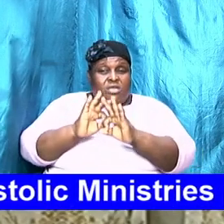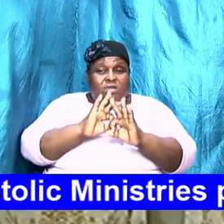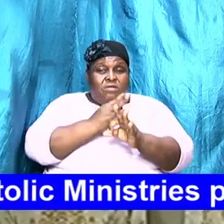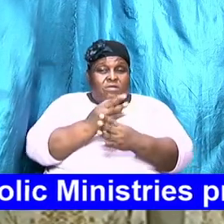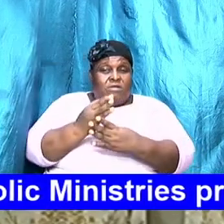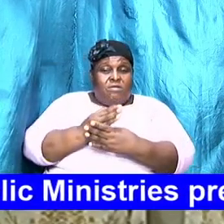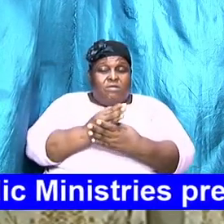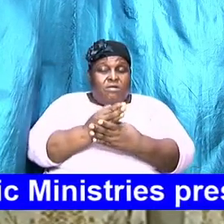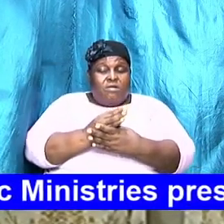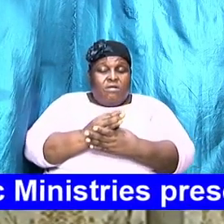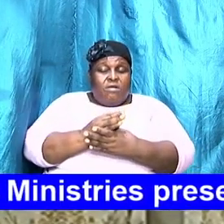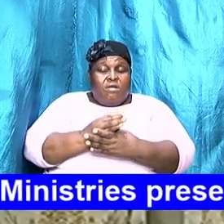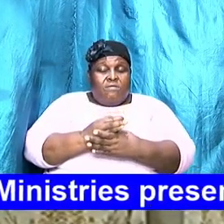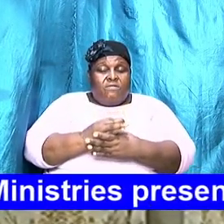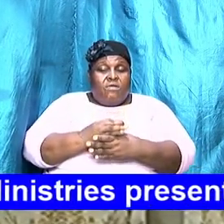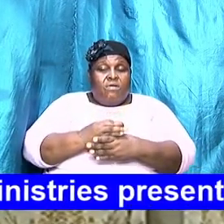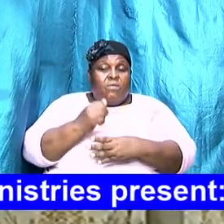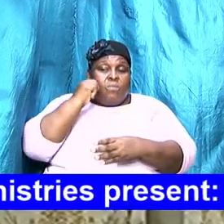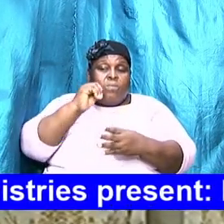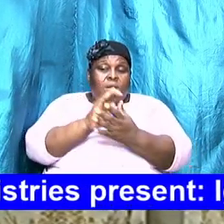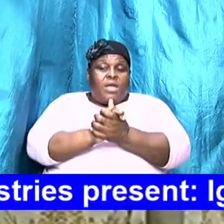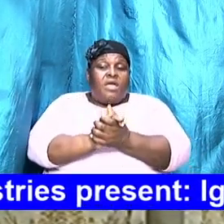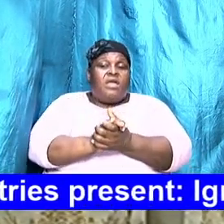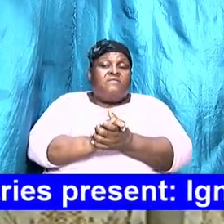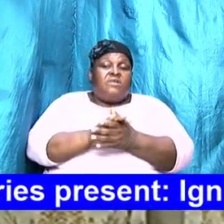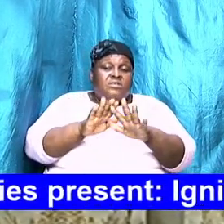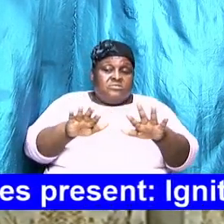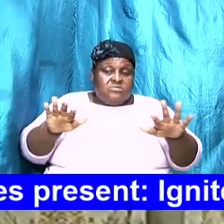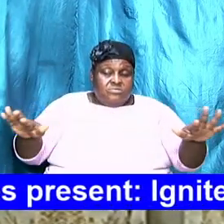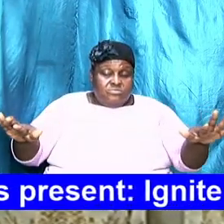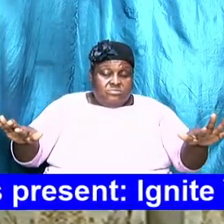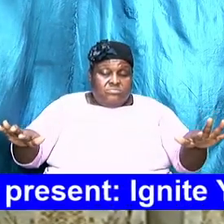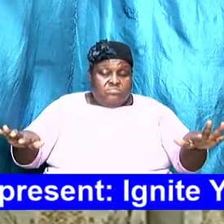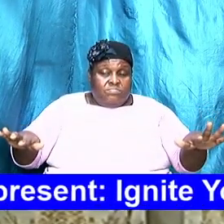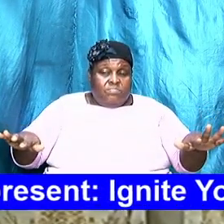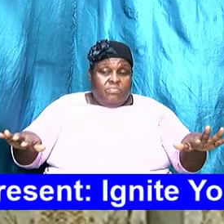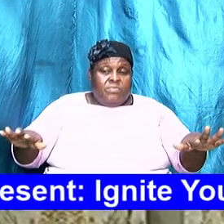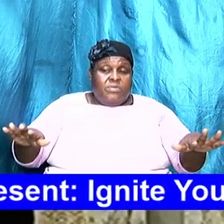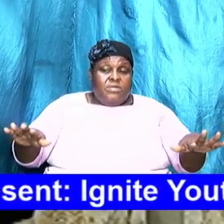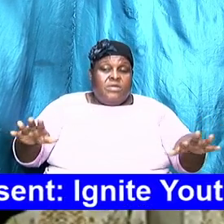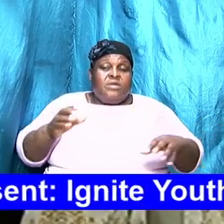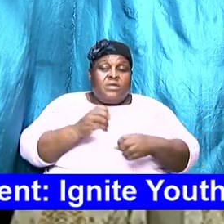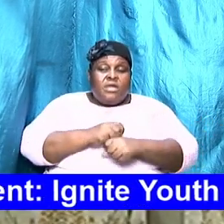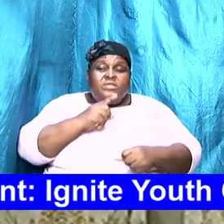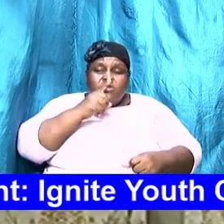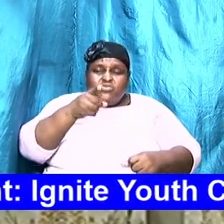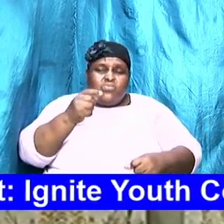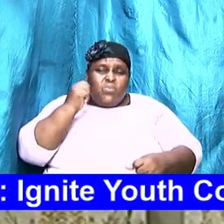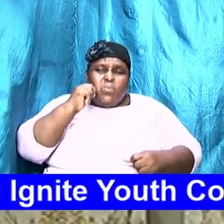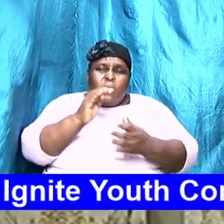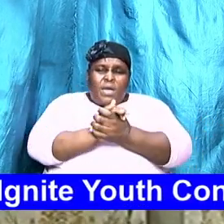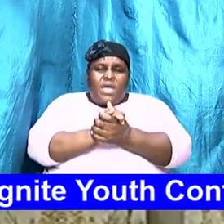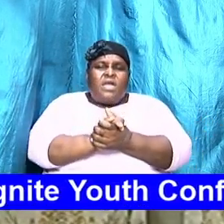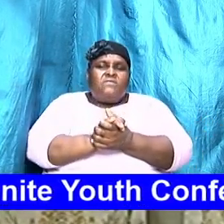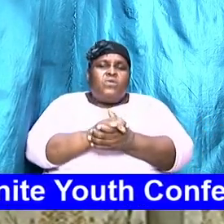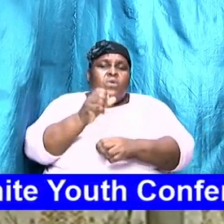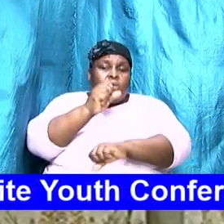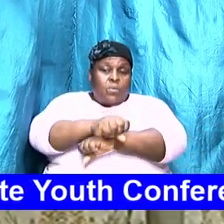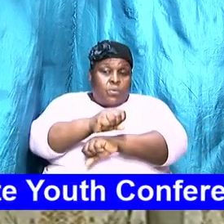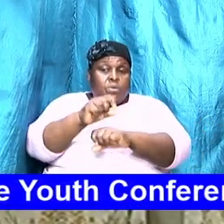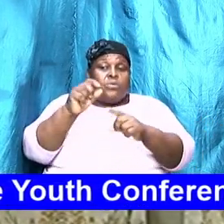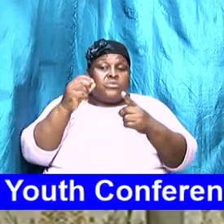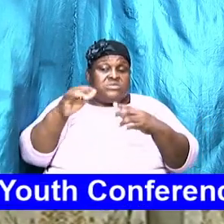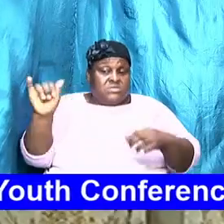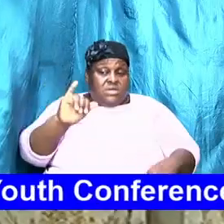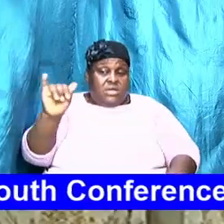we take care of our children forget the fact at this point that wives work too because I coming to that don't